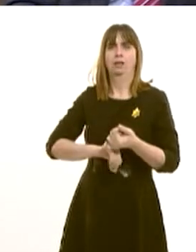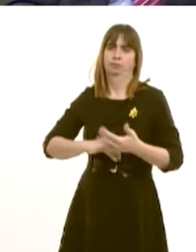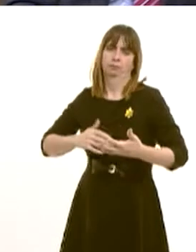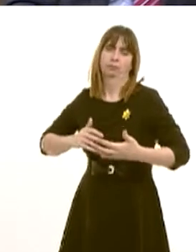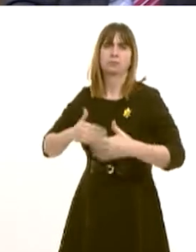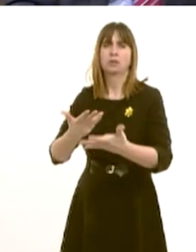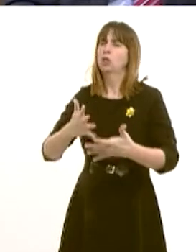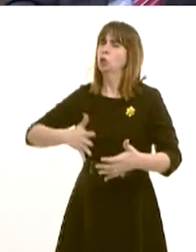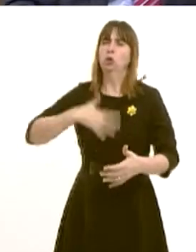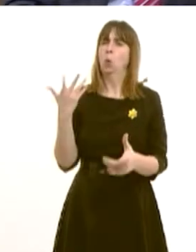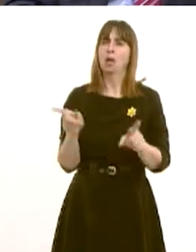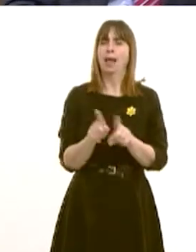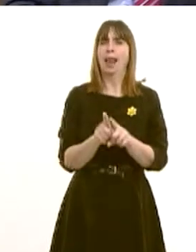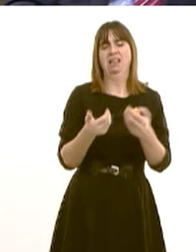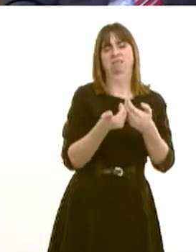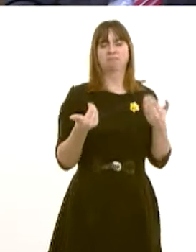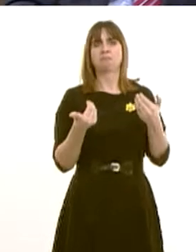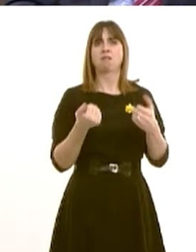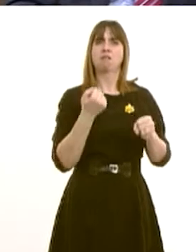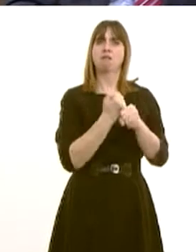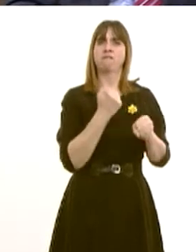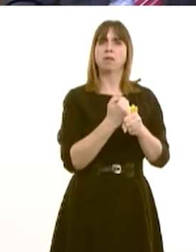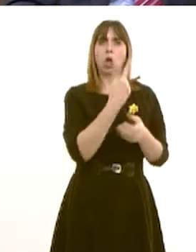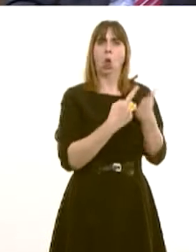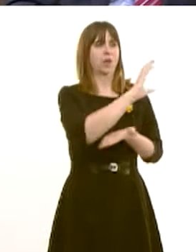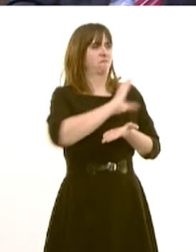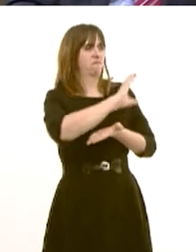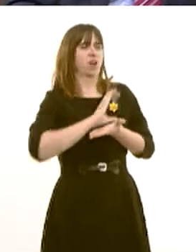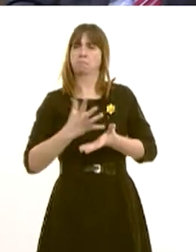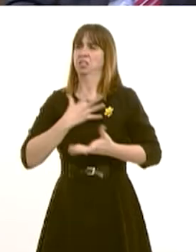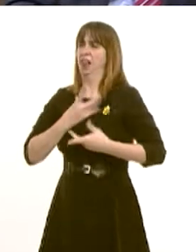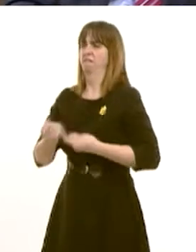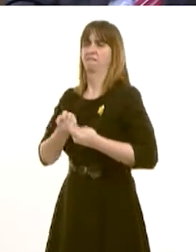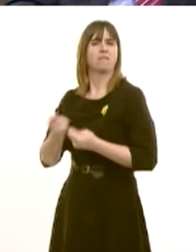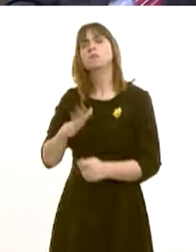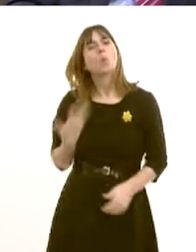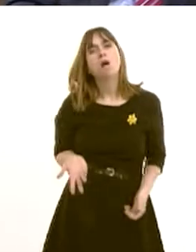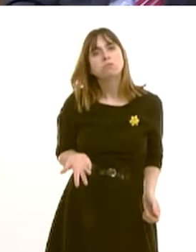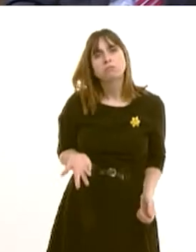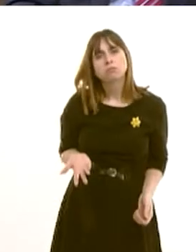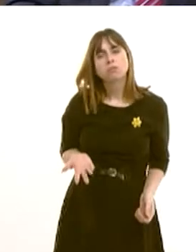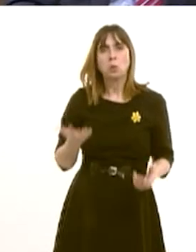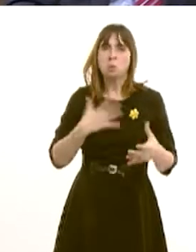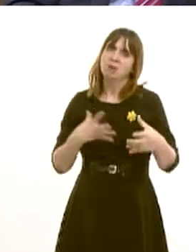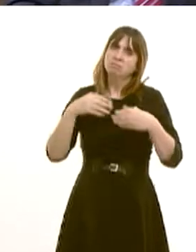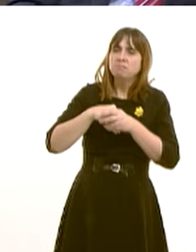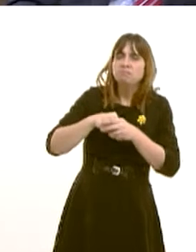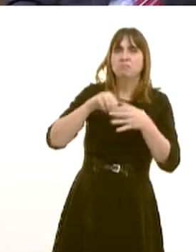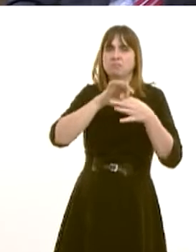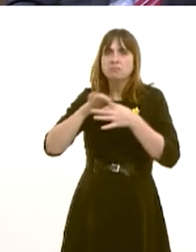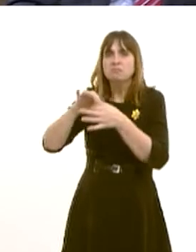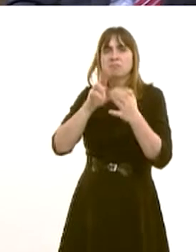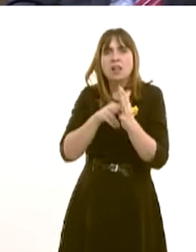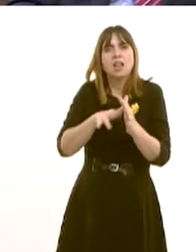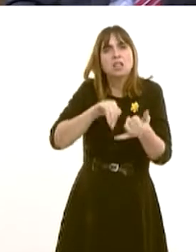end up as a giant quango. So, we don't want to see it in a position where we have health boards and only look at their own area. We want to have